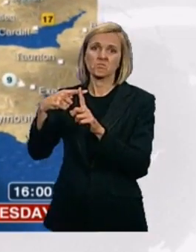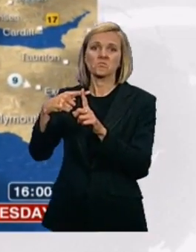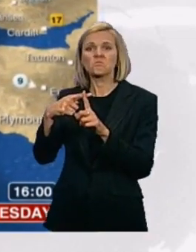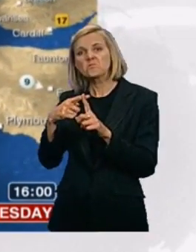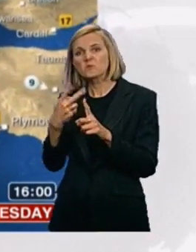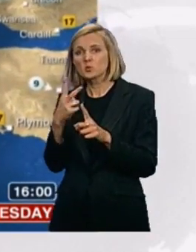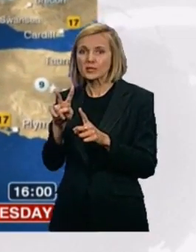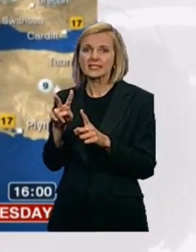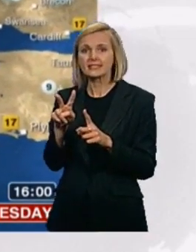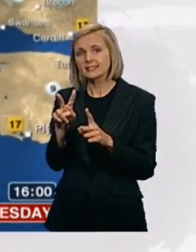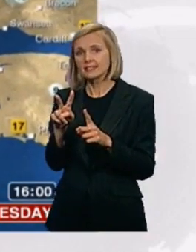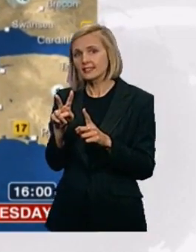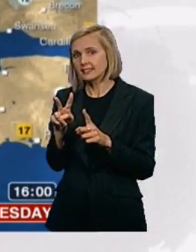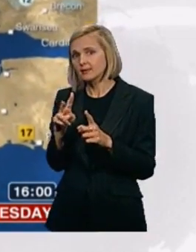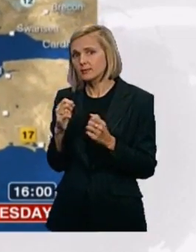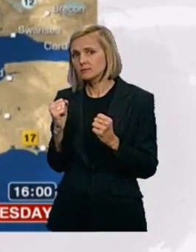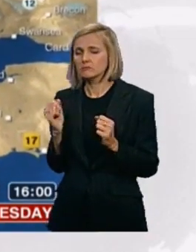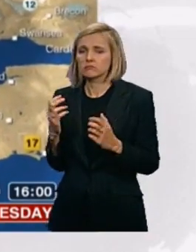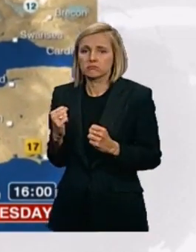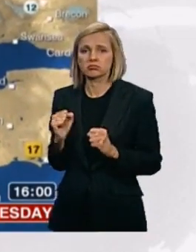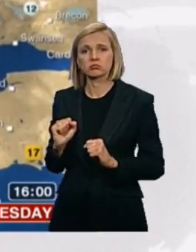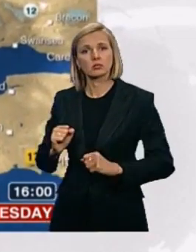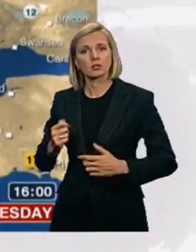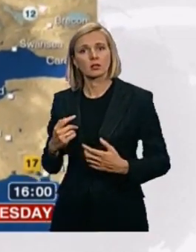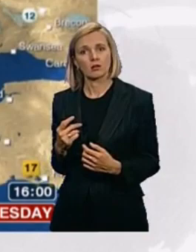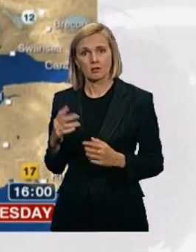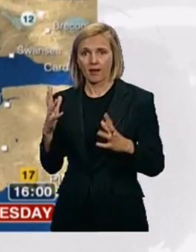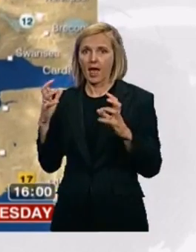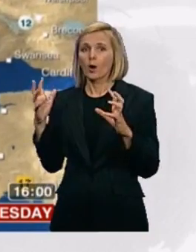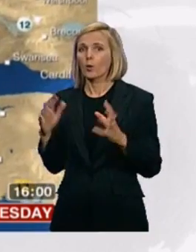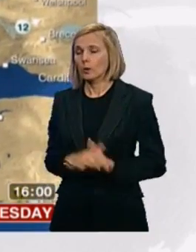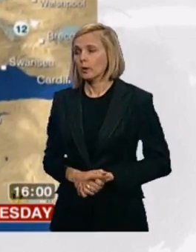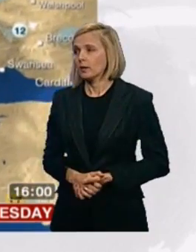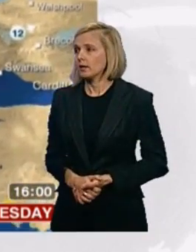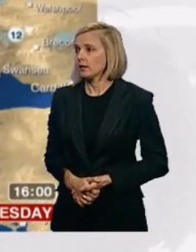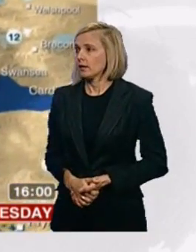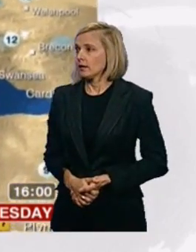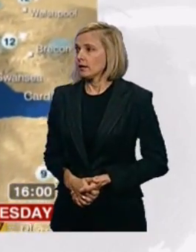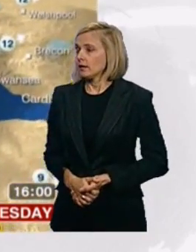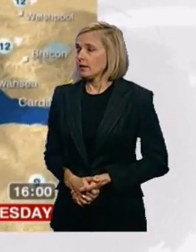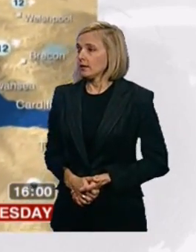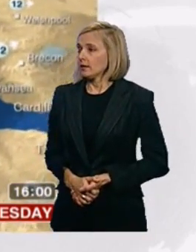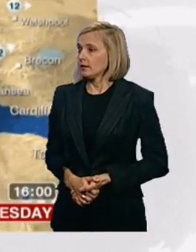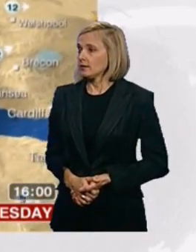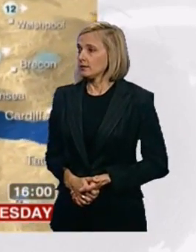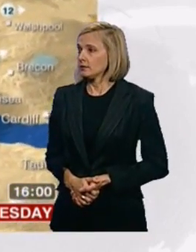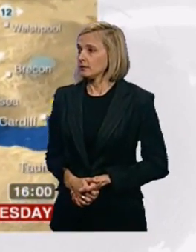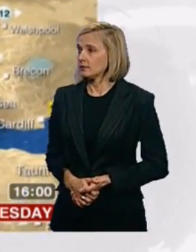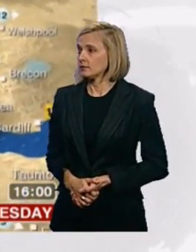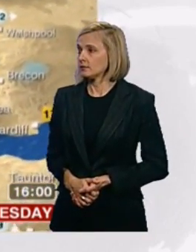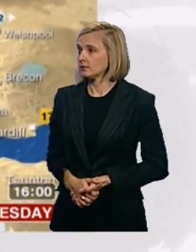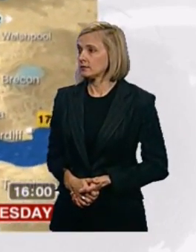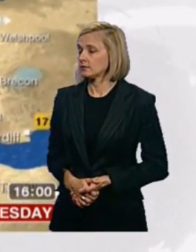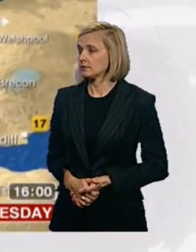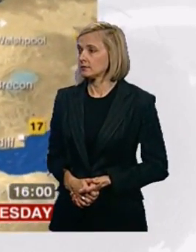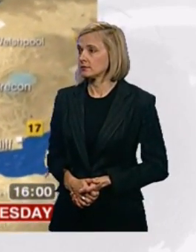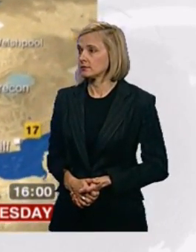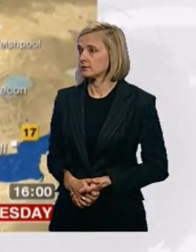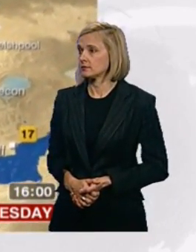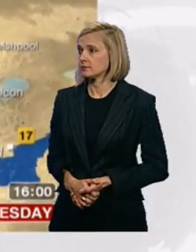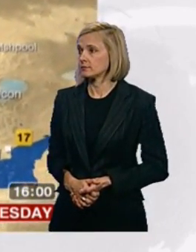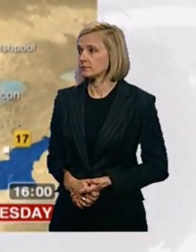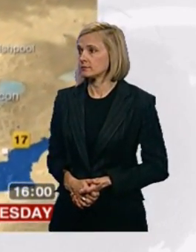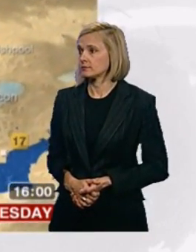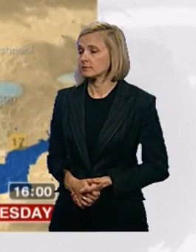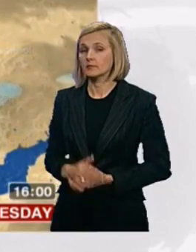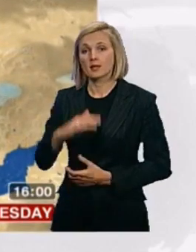a few degrees cooler than it was yesterday, with more cloud around. Now, the showers tend to fade away as well for south-west England and Wales on through the afternoon. So, more